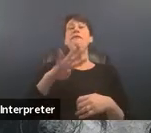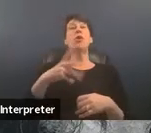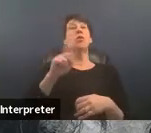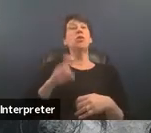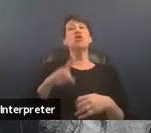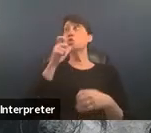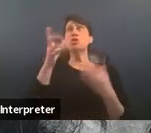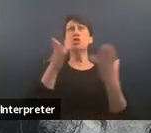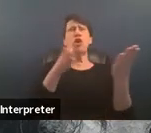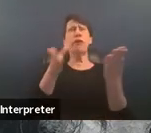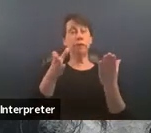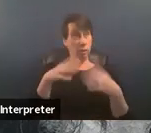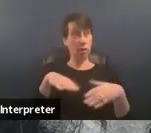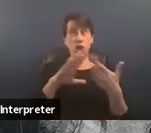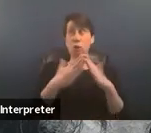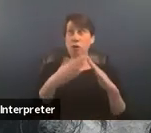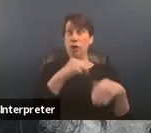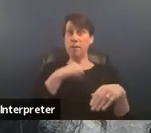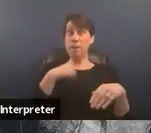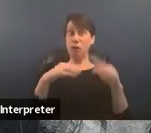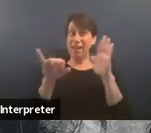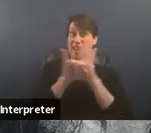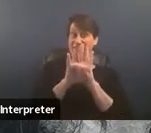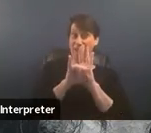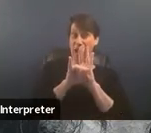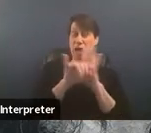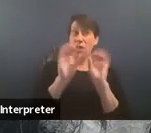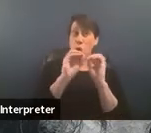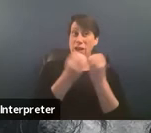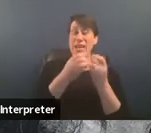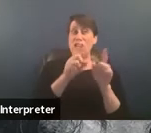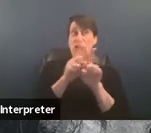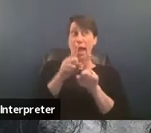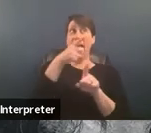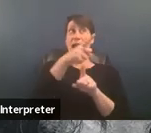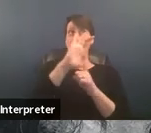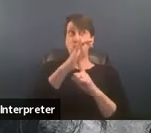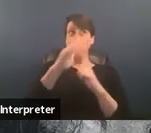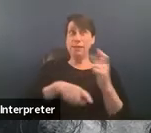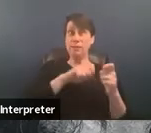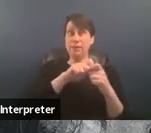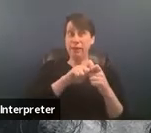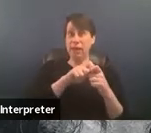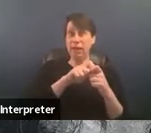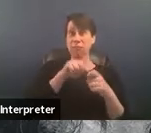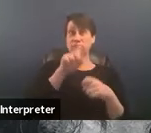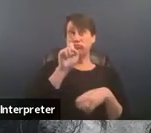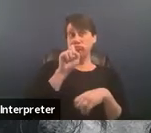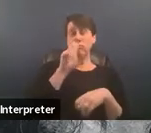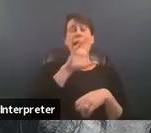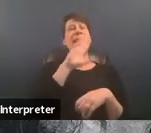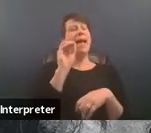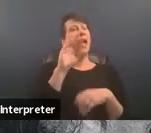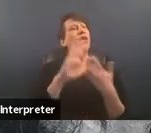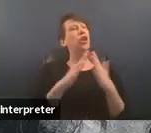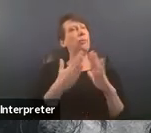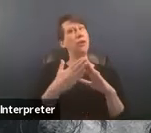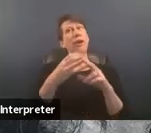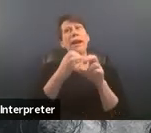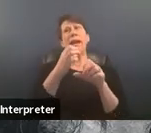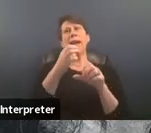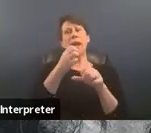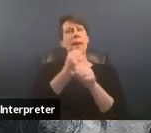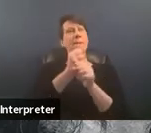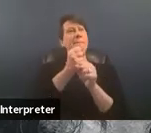so do community members identify the organization as culturally specific and does the community make up this